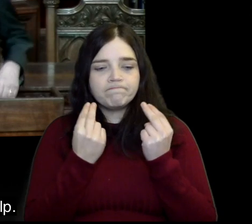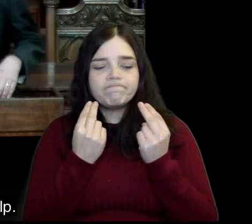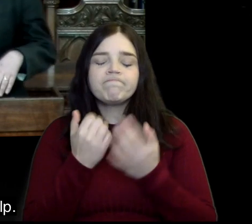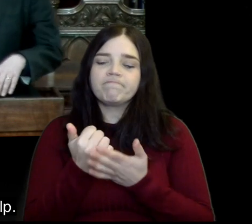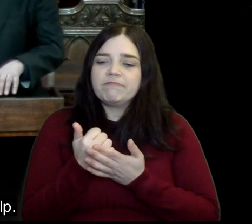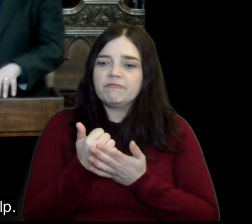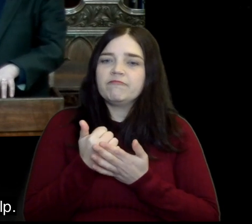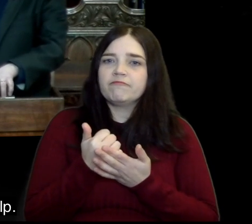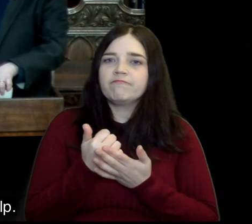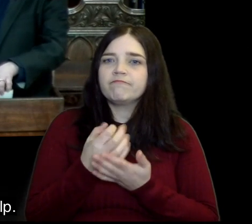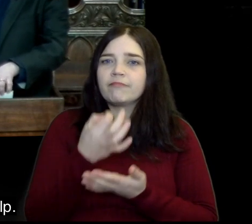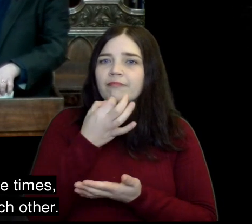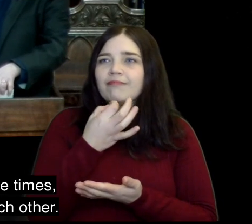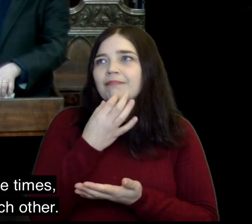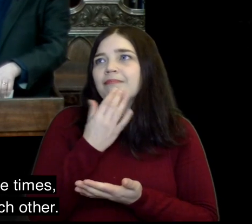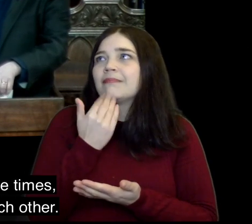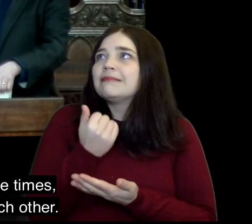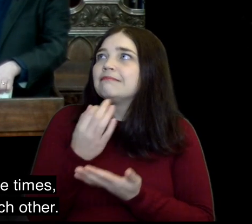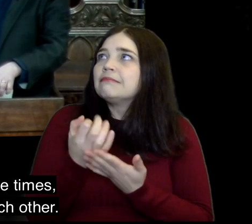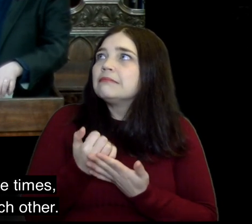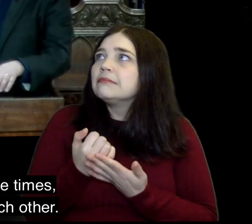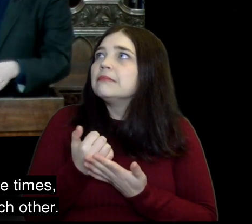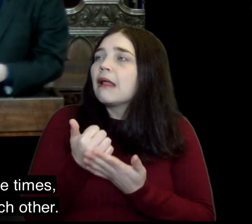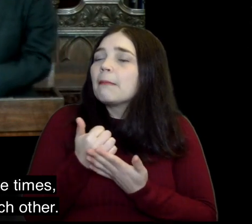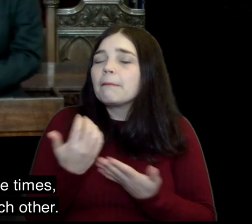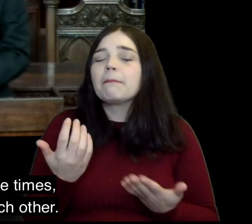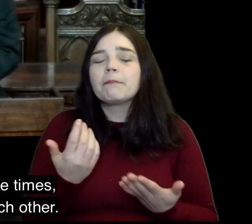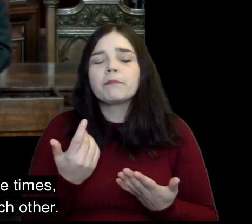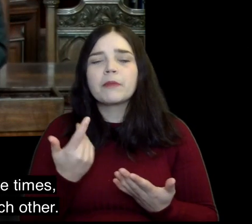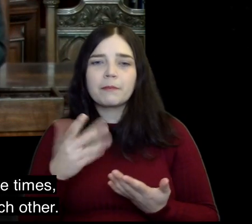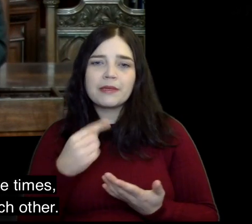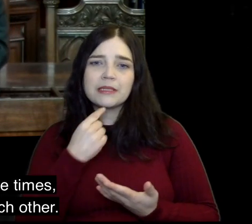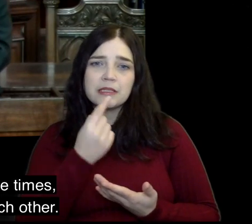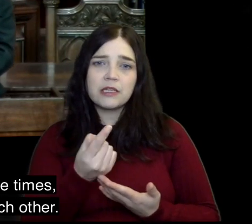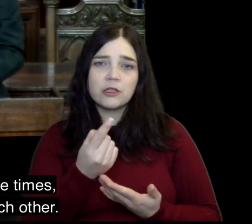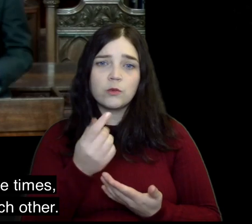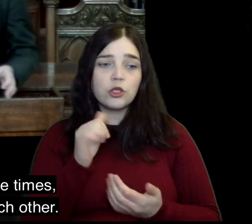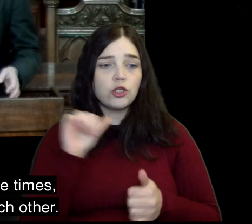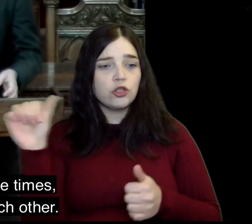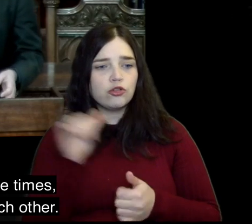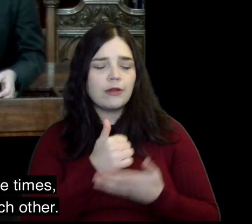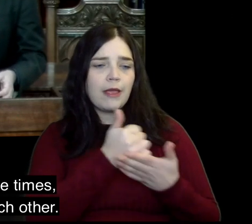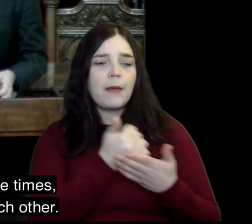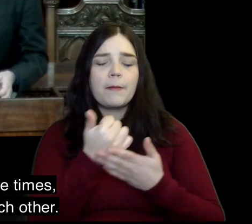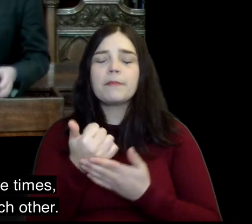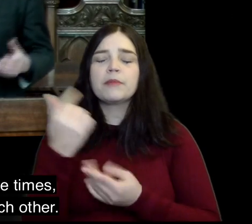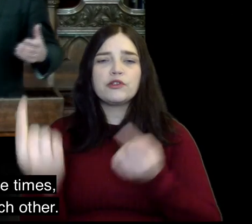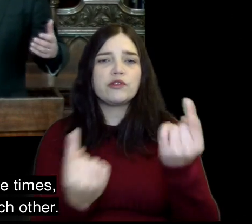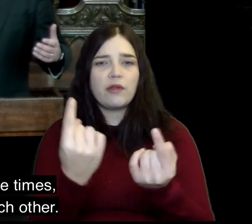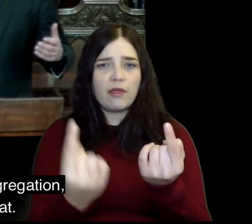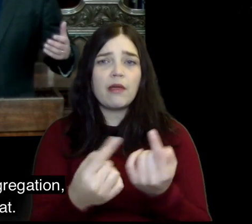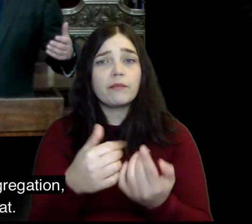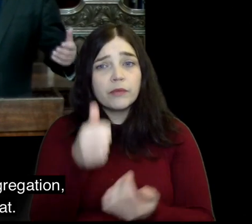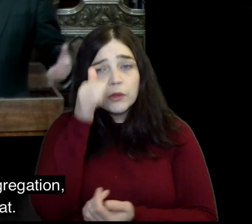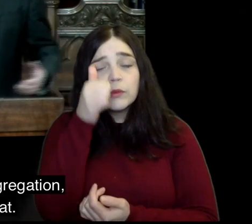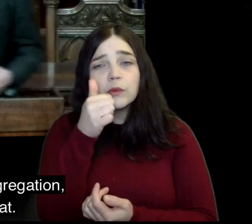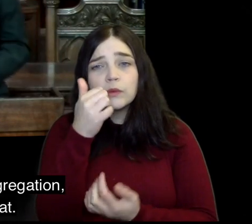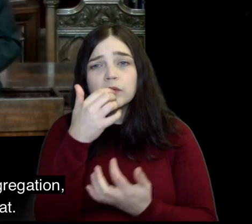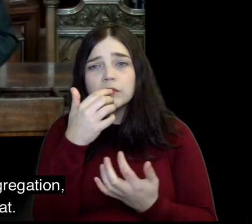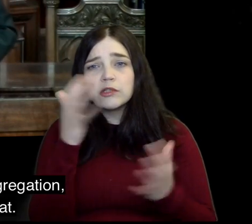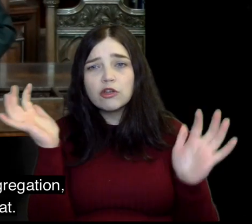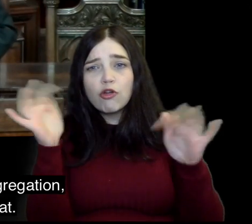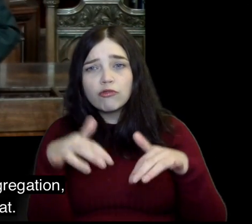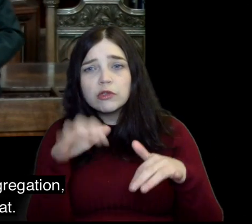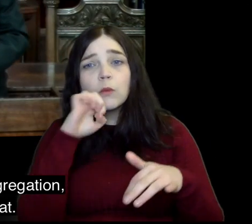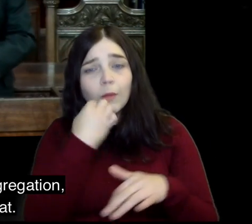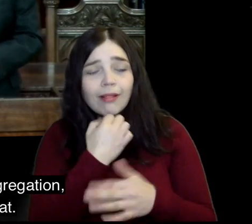it also means that we be humble enough to ask for help I have said in these times we should help each